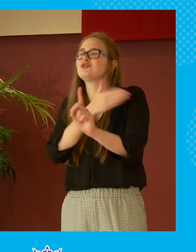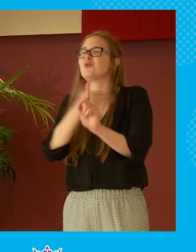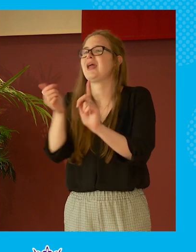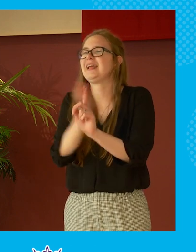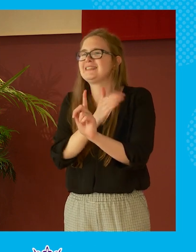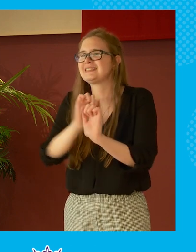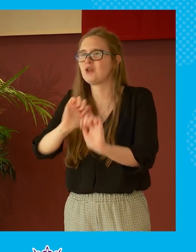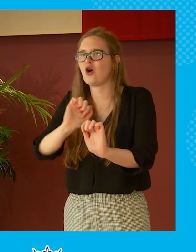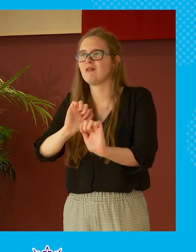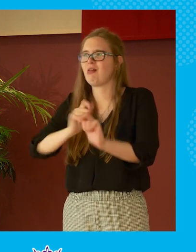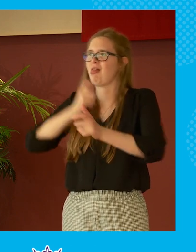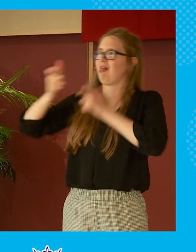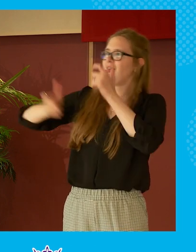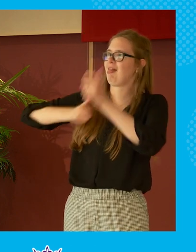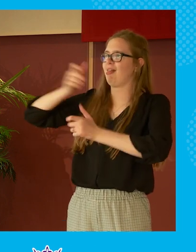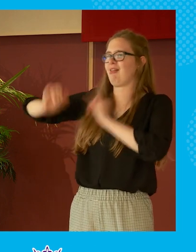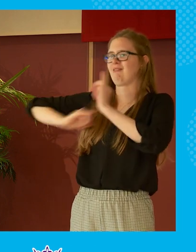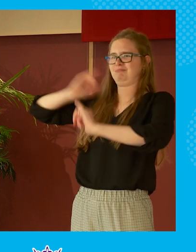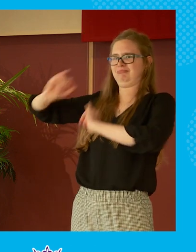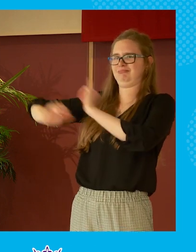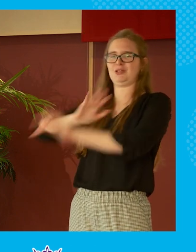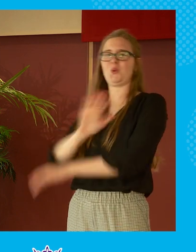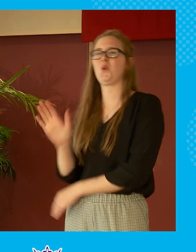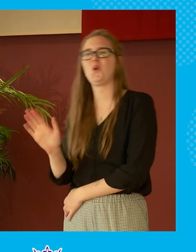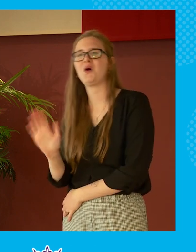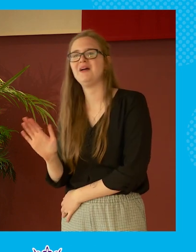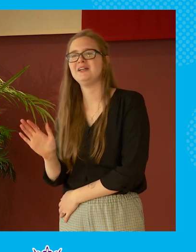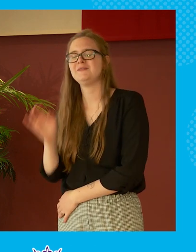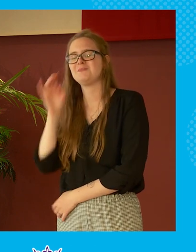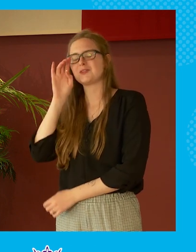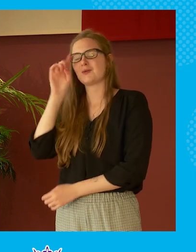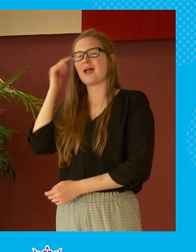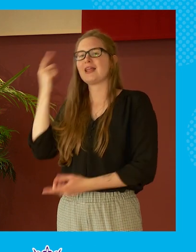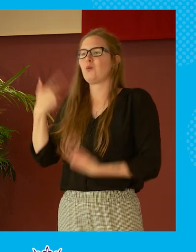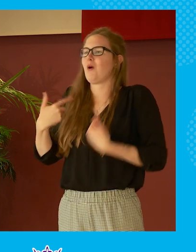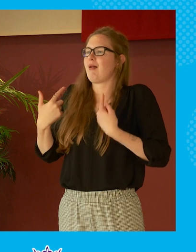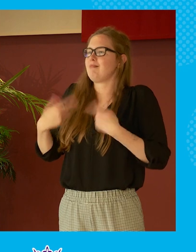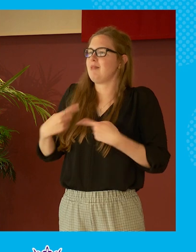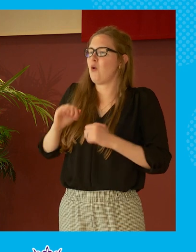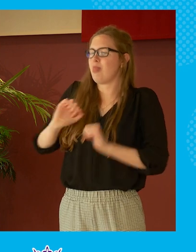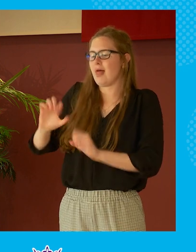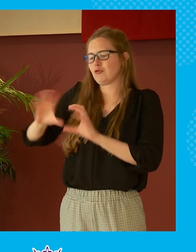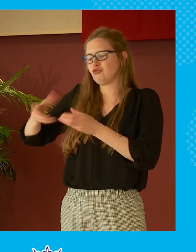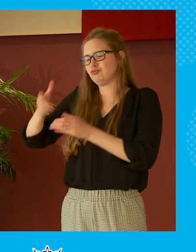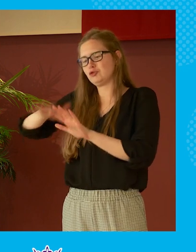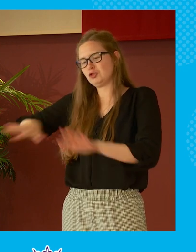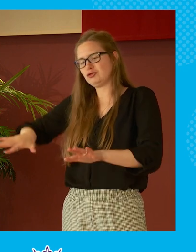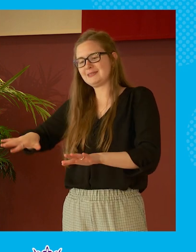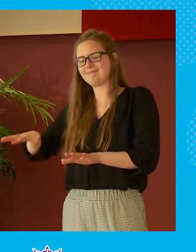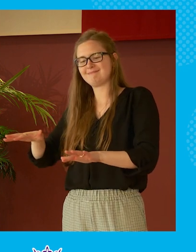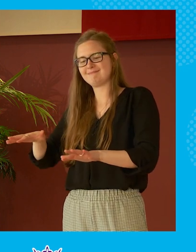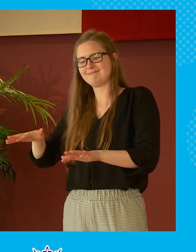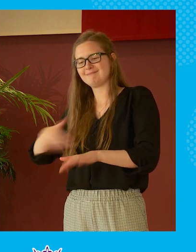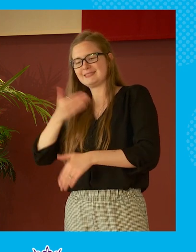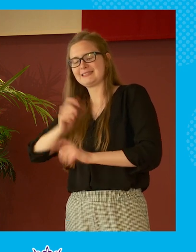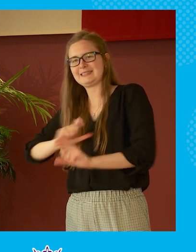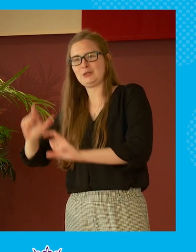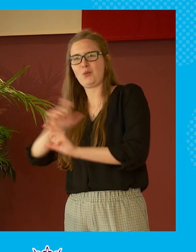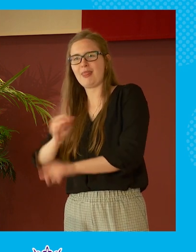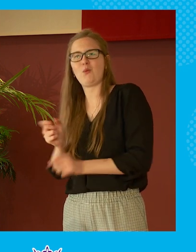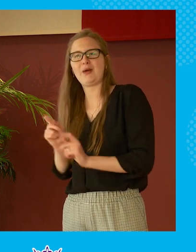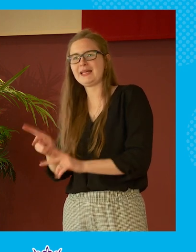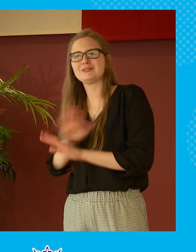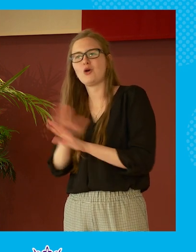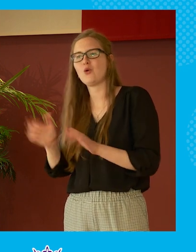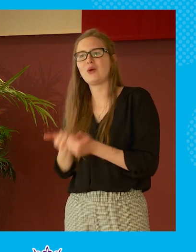not to just shout abuse at the other side and i think we're letting those that group of children down if we continue to